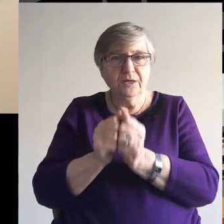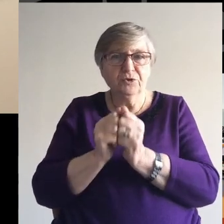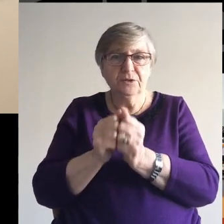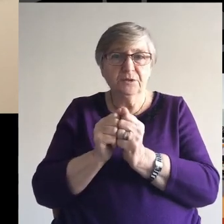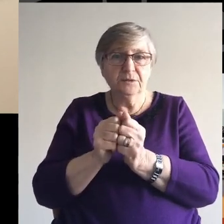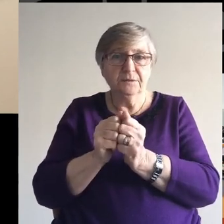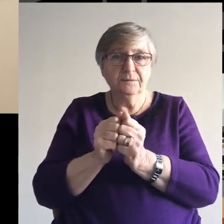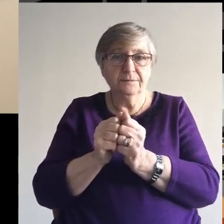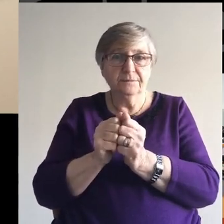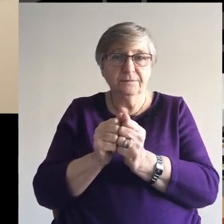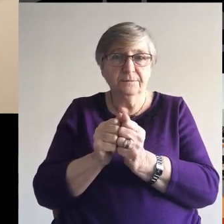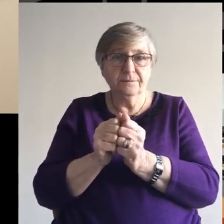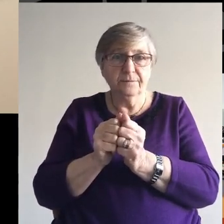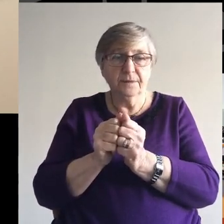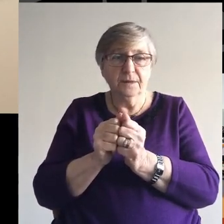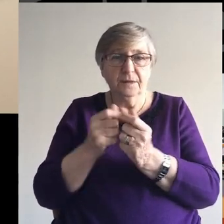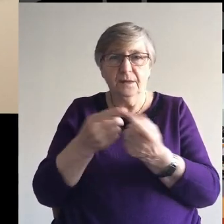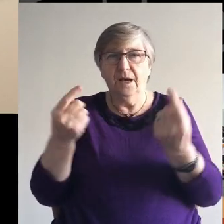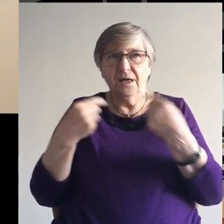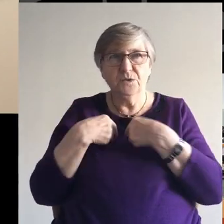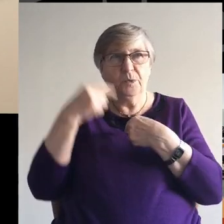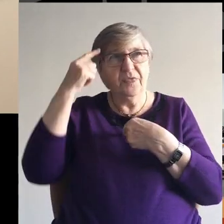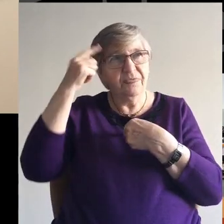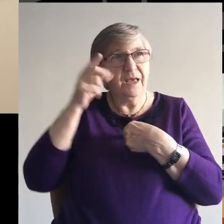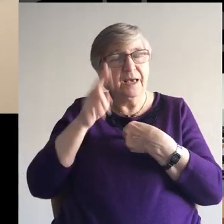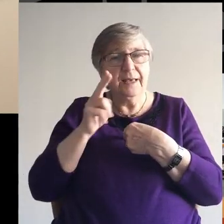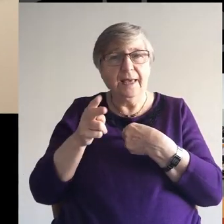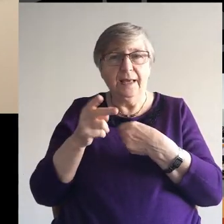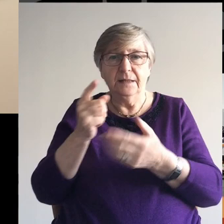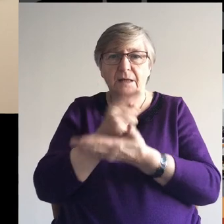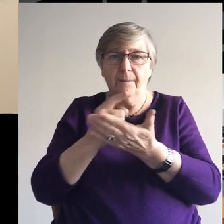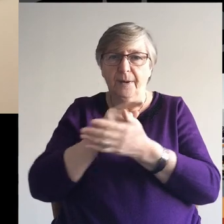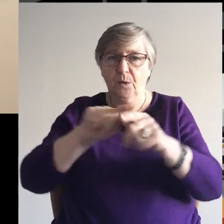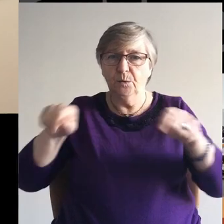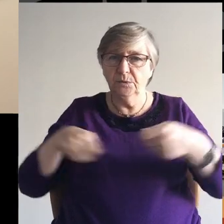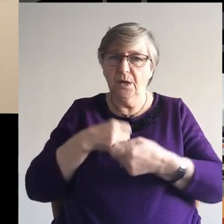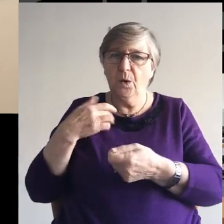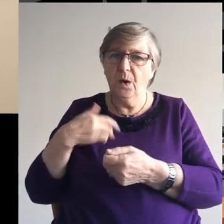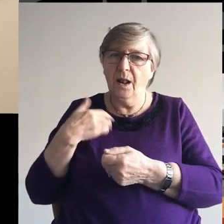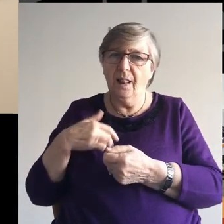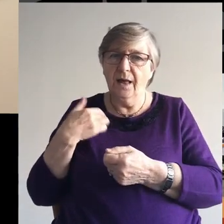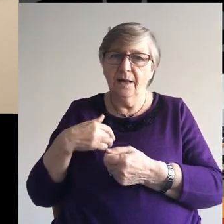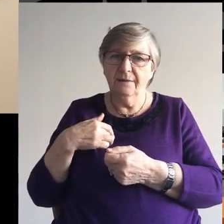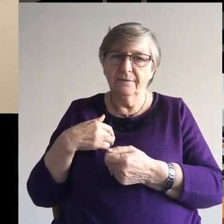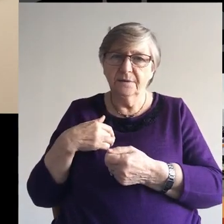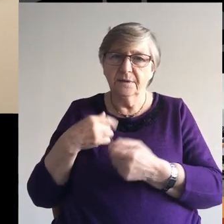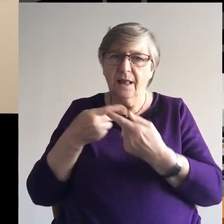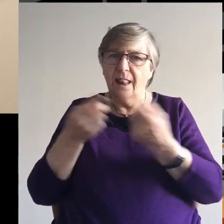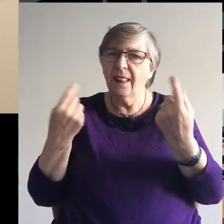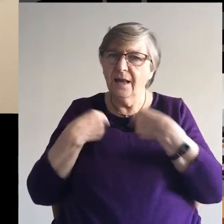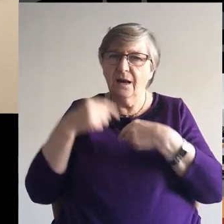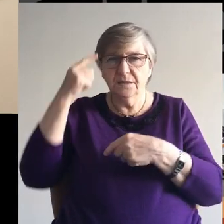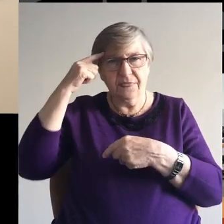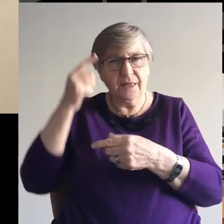As we re-evaluate where we are, let us re-evaluate Christmas